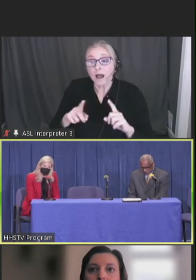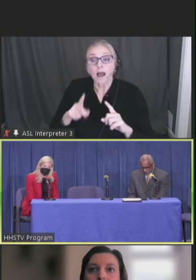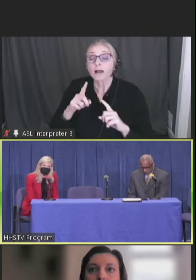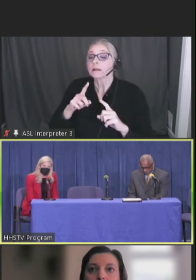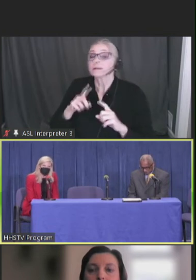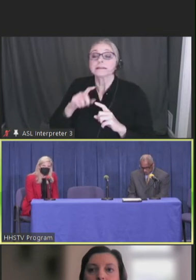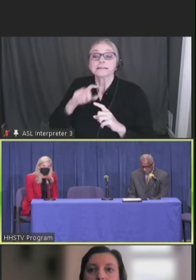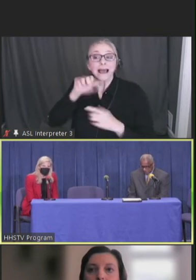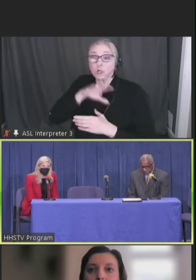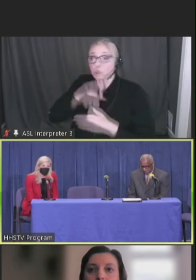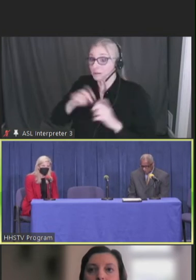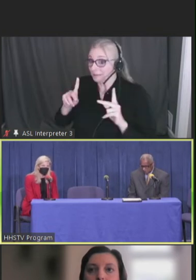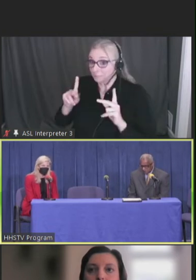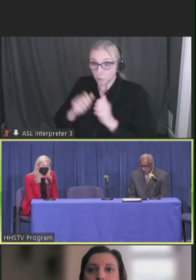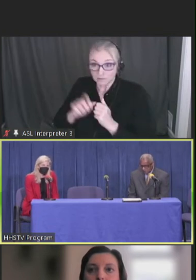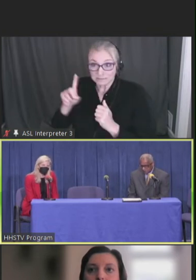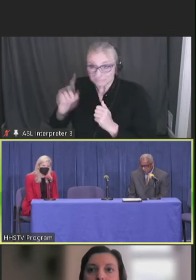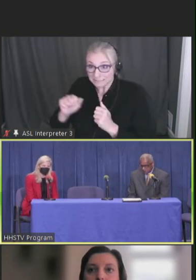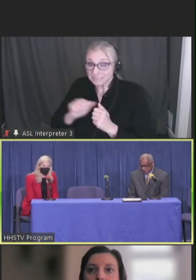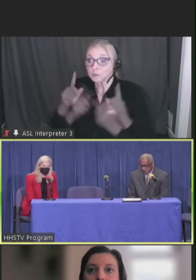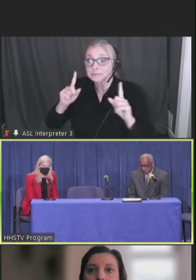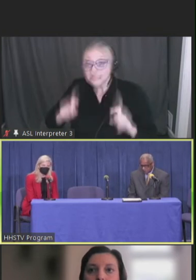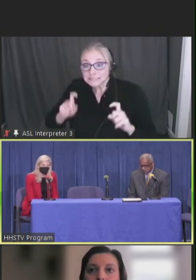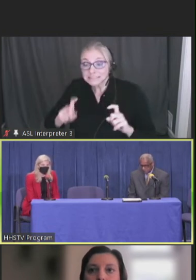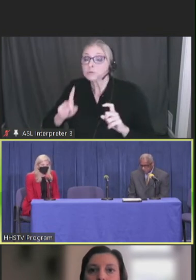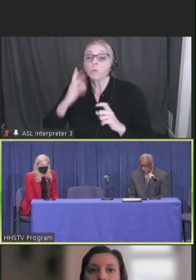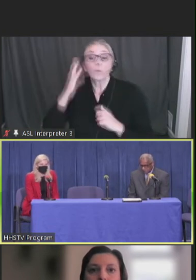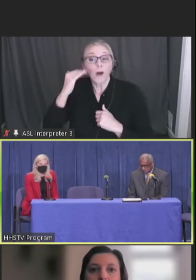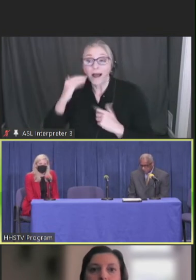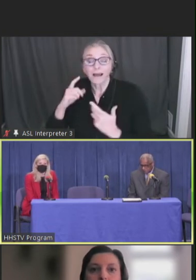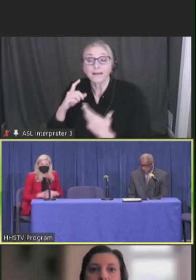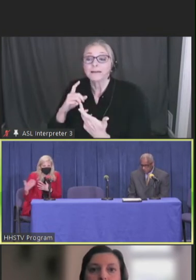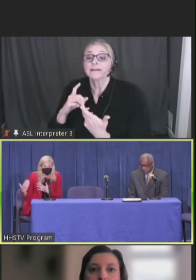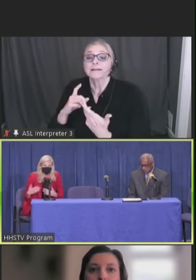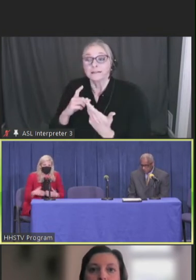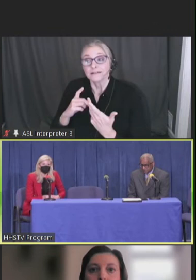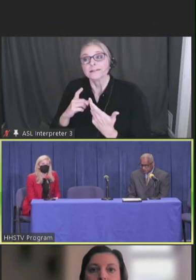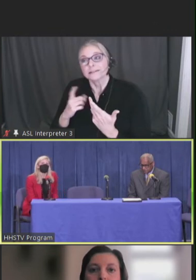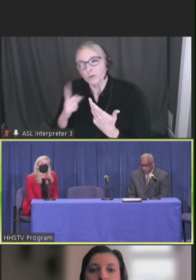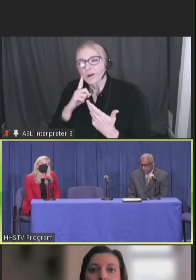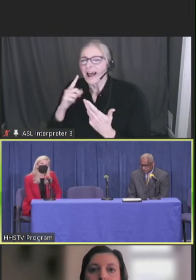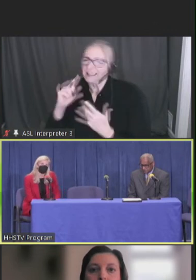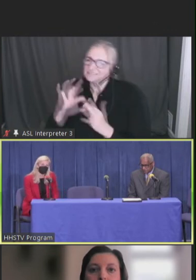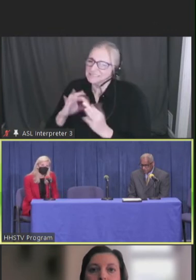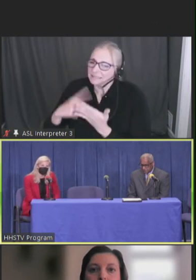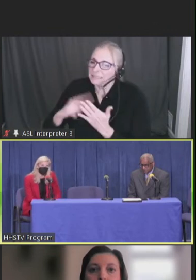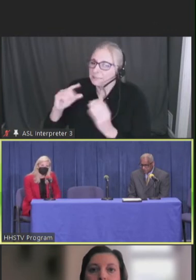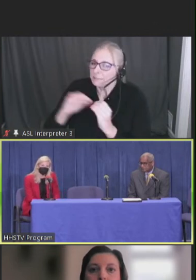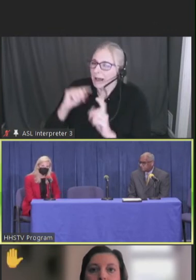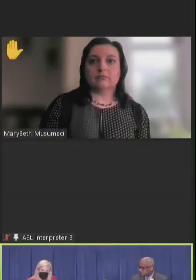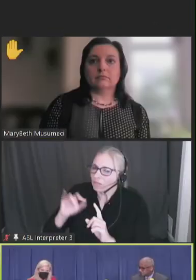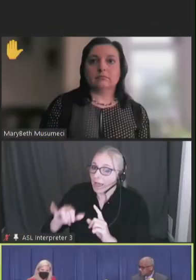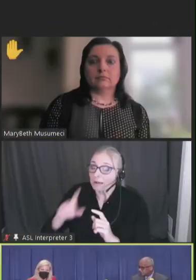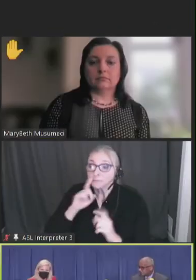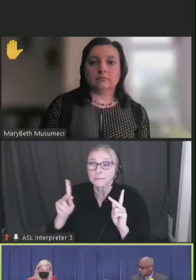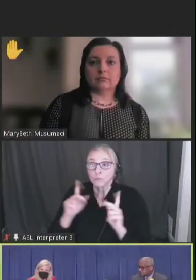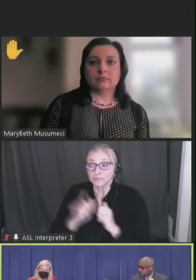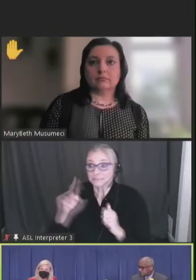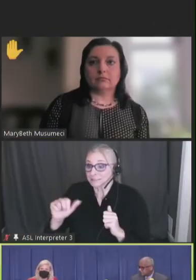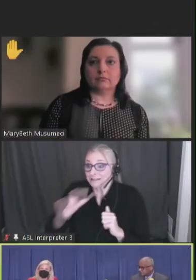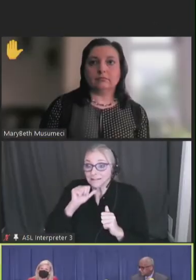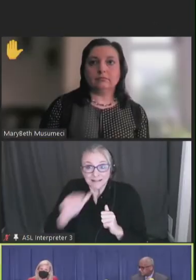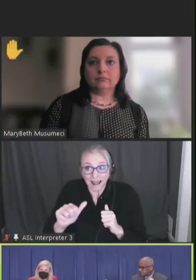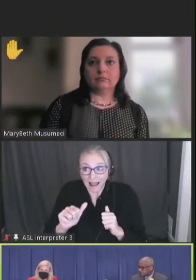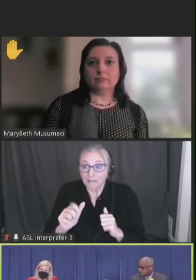of people with disabilities from trials is largely driven by what I alluded to when I spoke, is the fact that people with disabilities are not